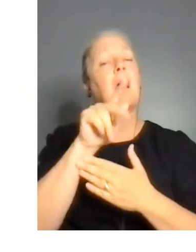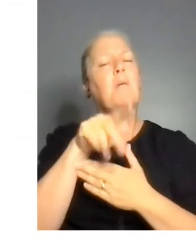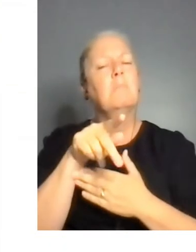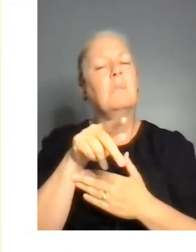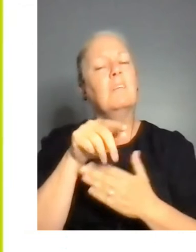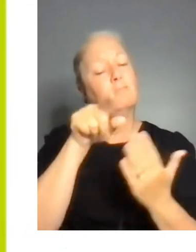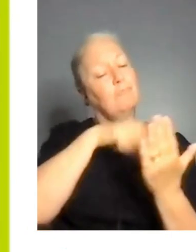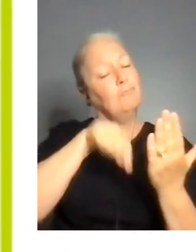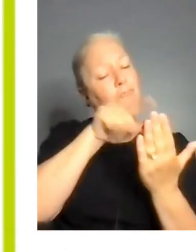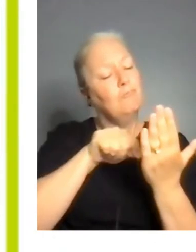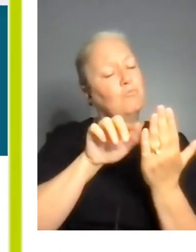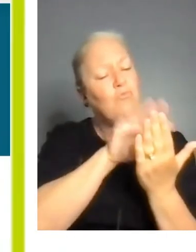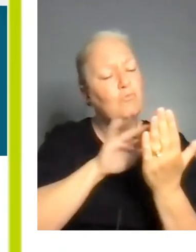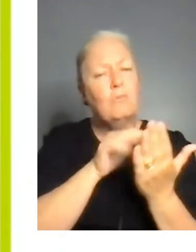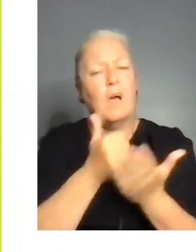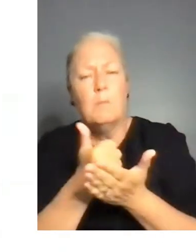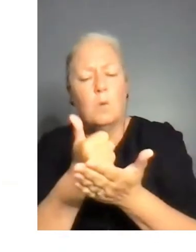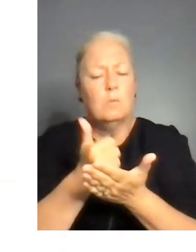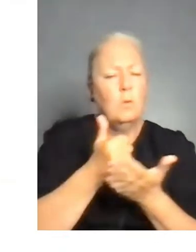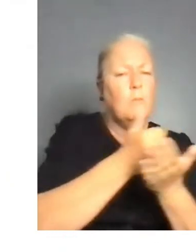help each other, and engage in a community.